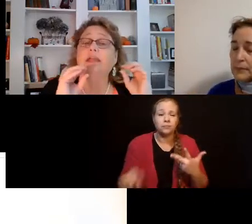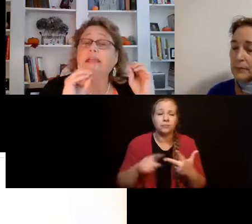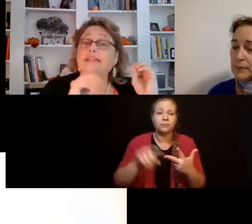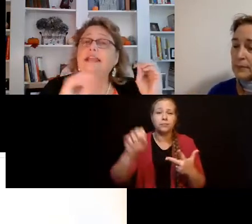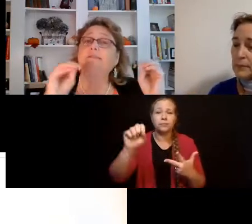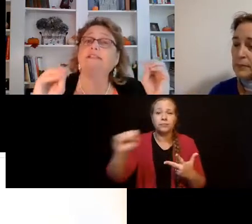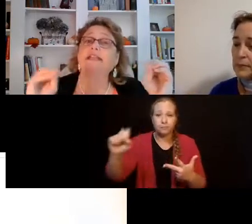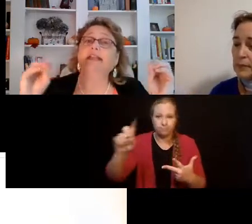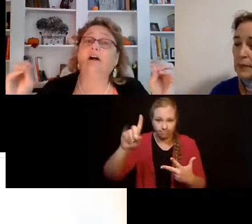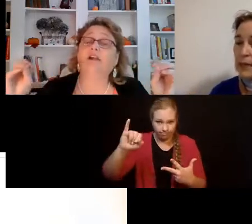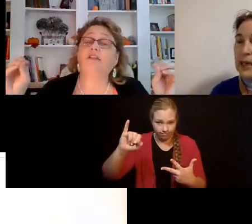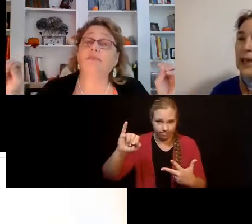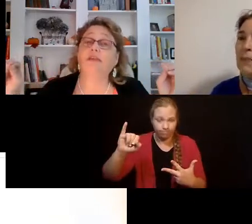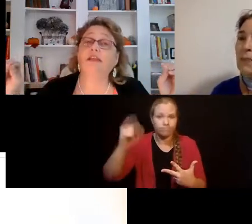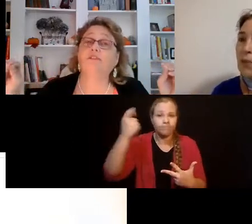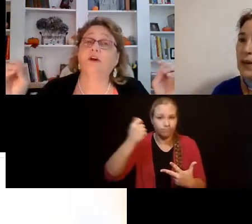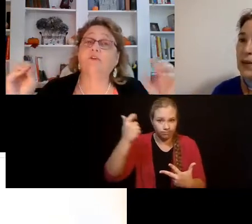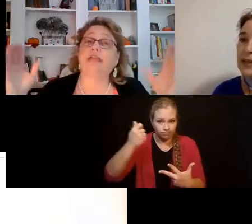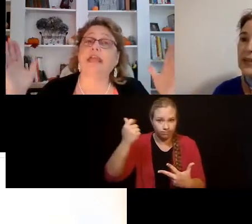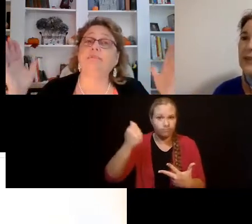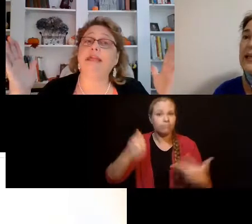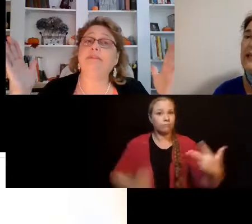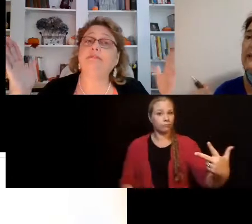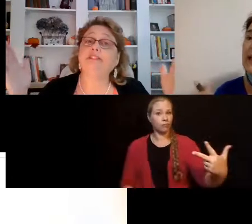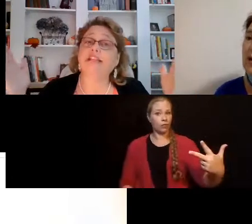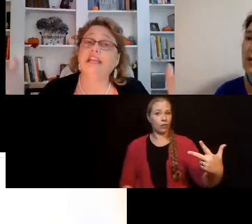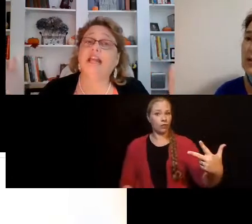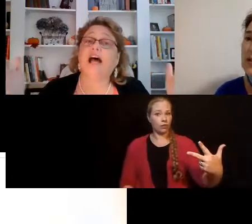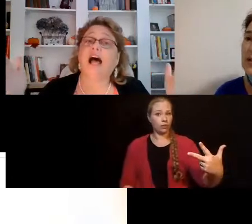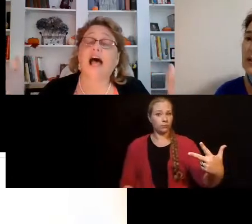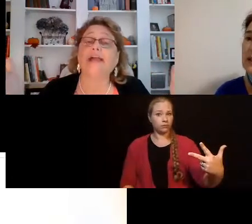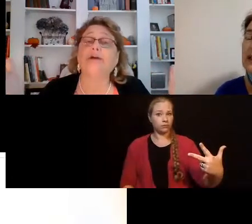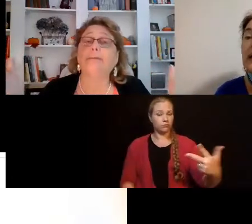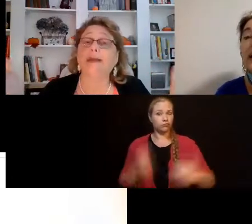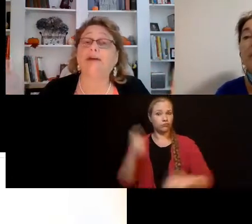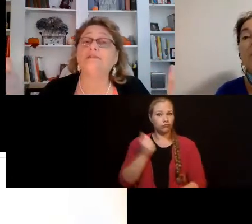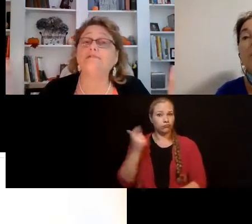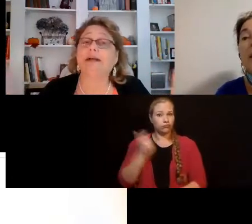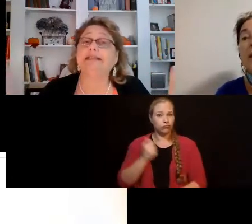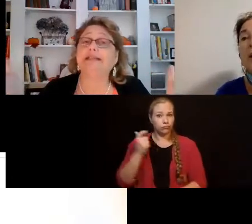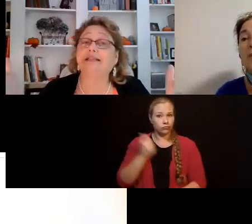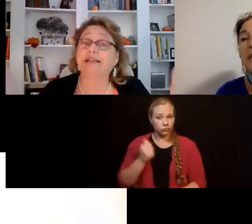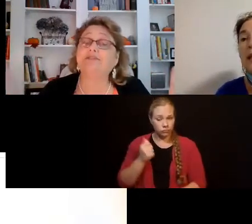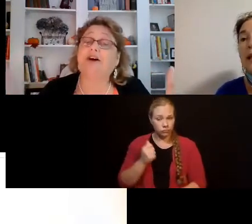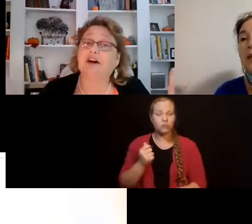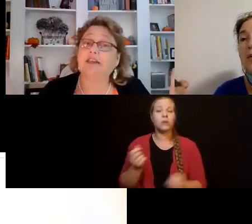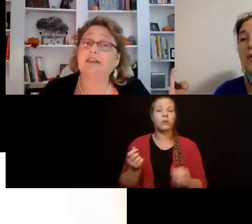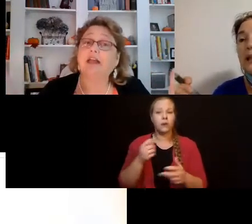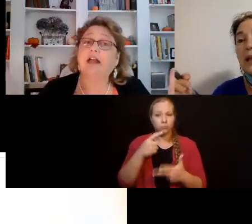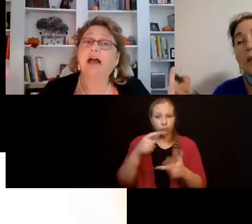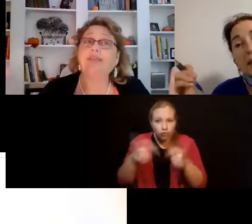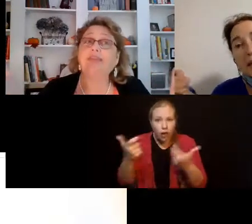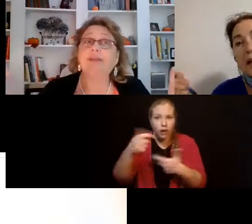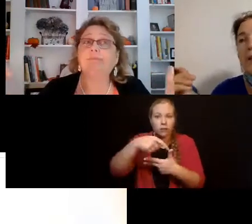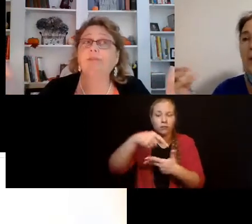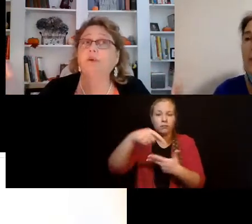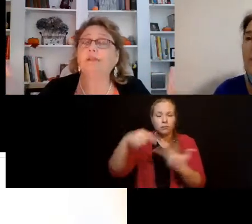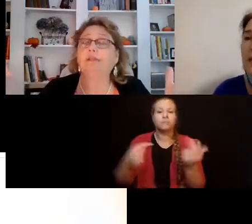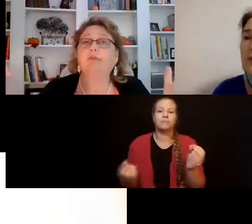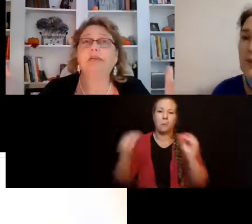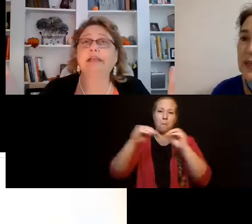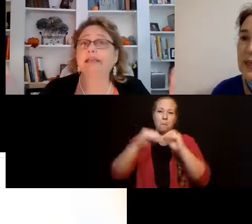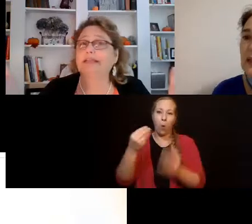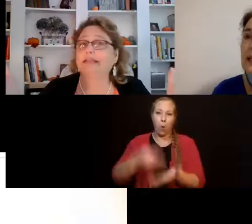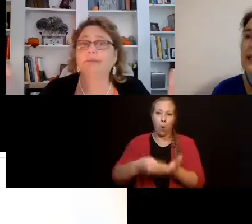So he's able to get all three of those and be able to get a higher amount of money to live on. I think